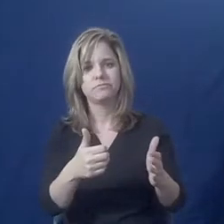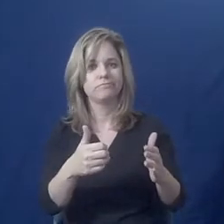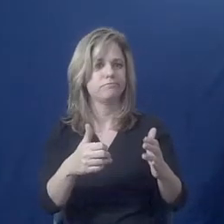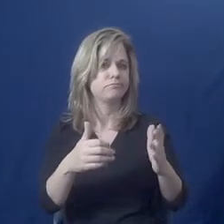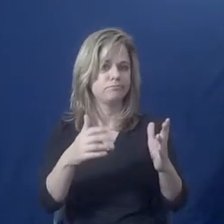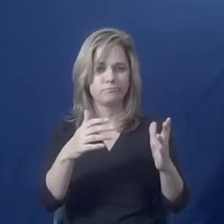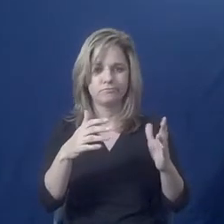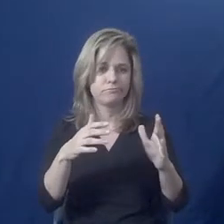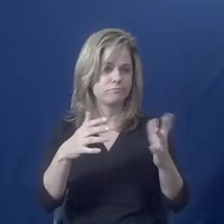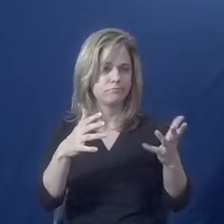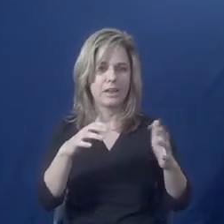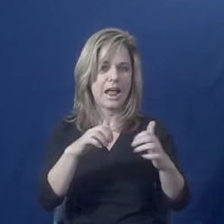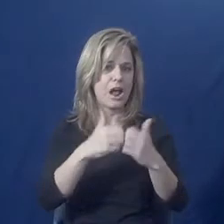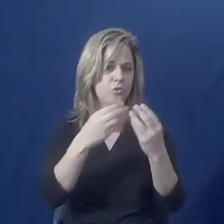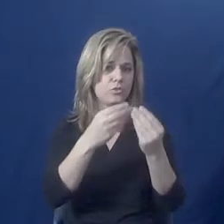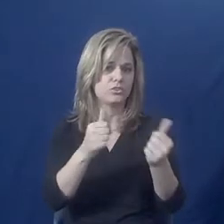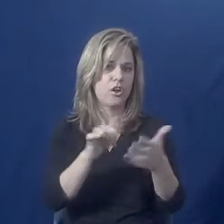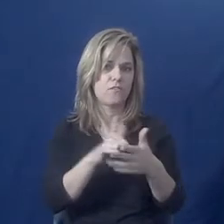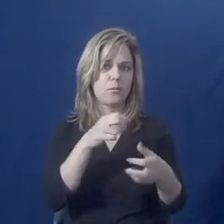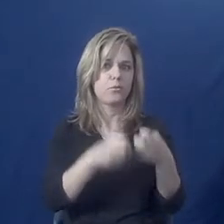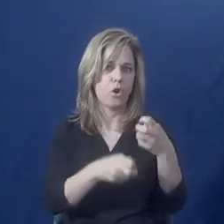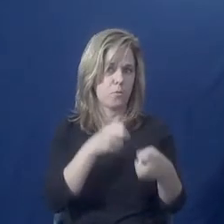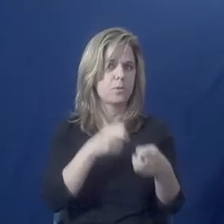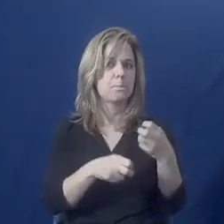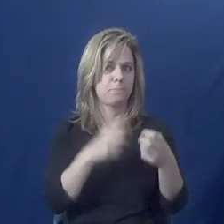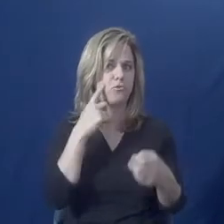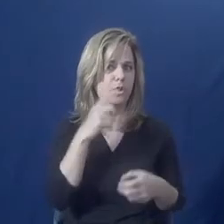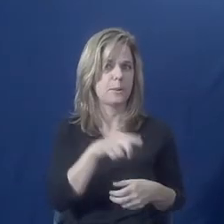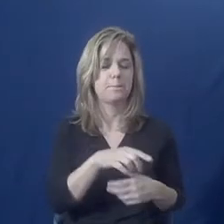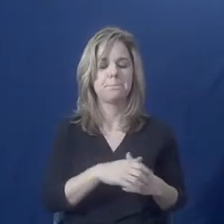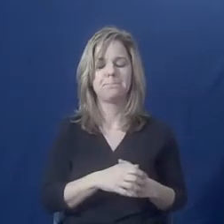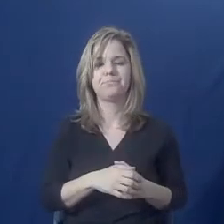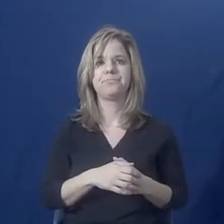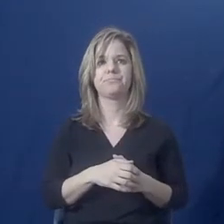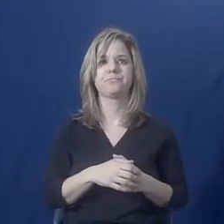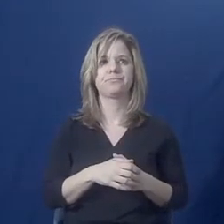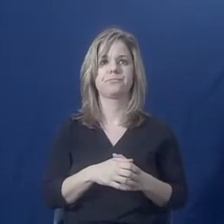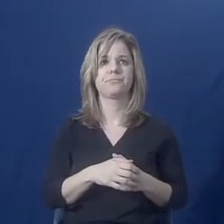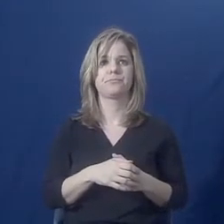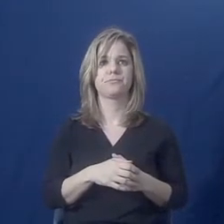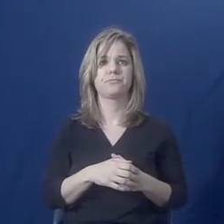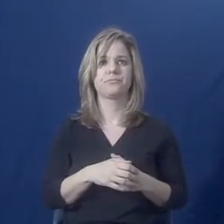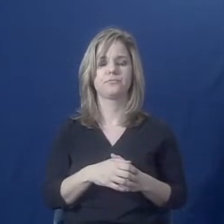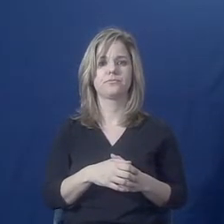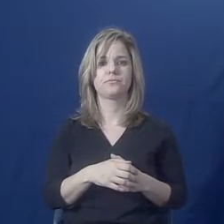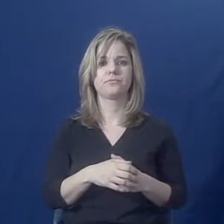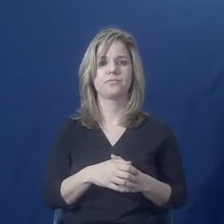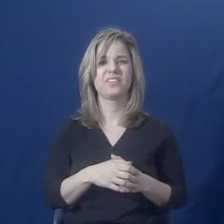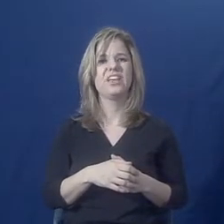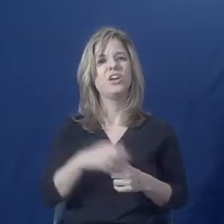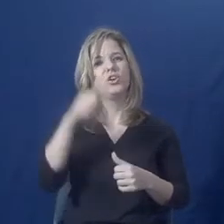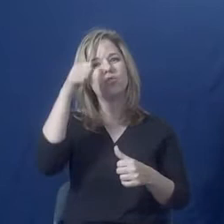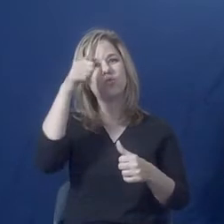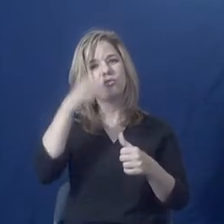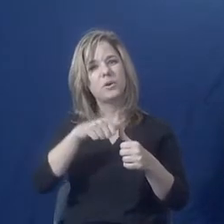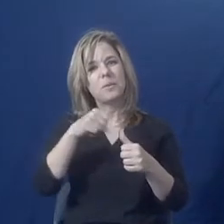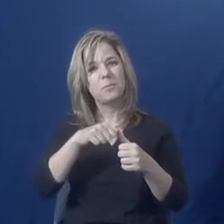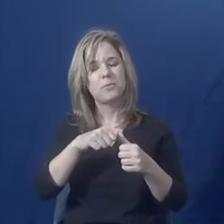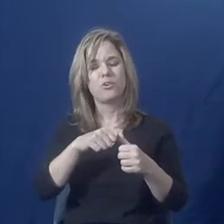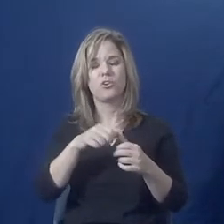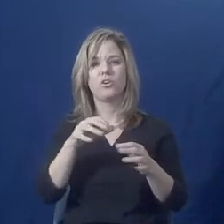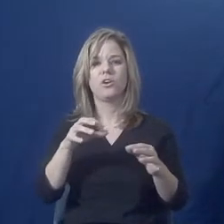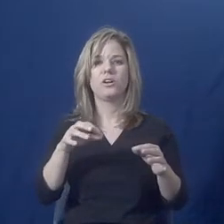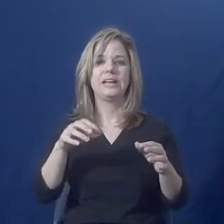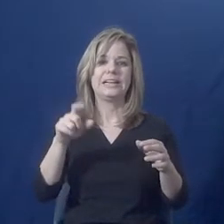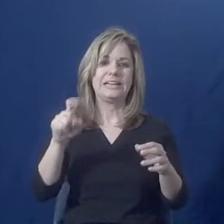It's important to think about the safety of keeping a safety plan, either electronic or a